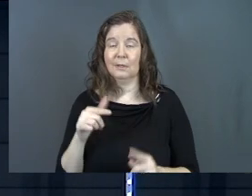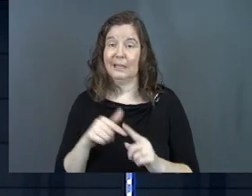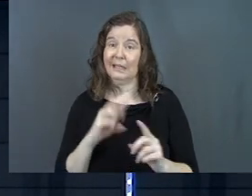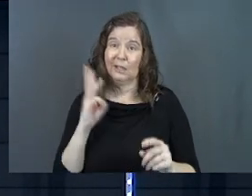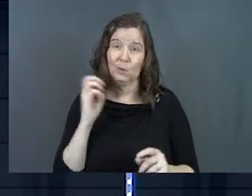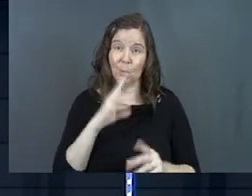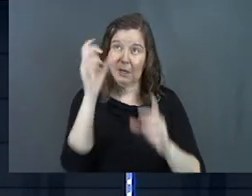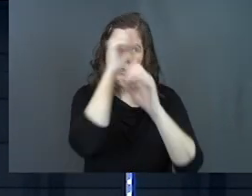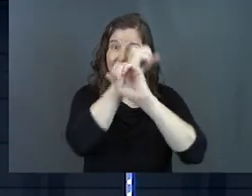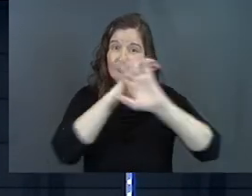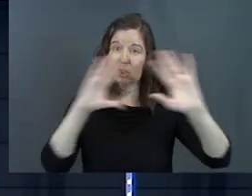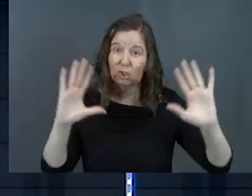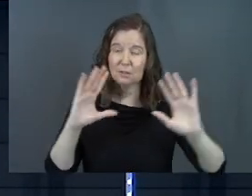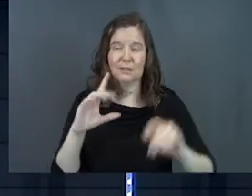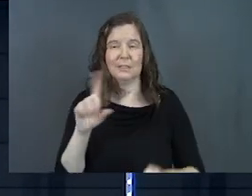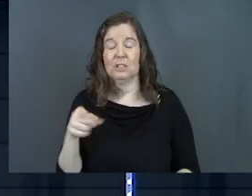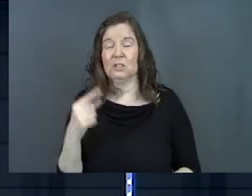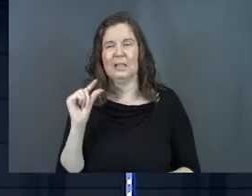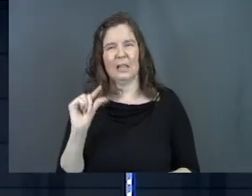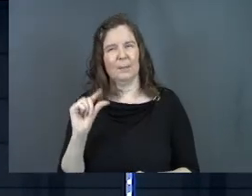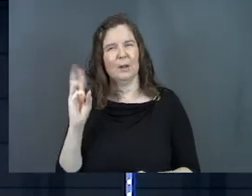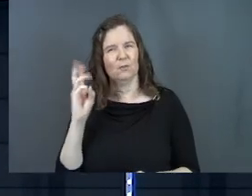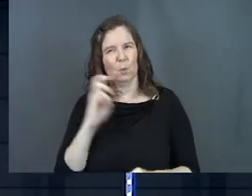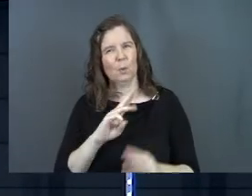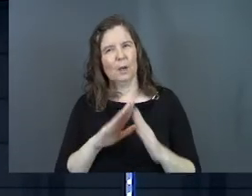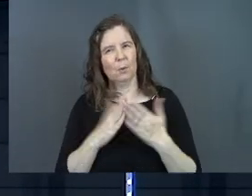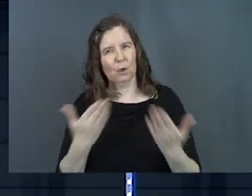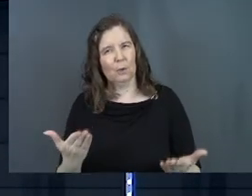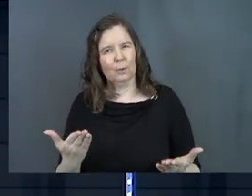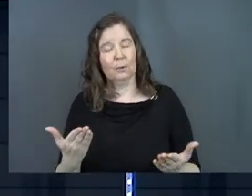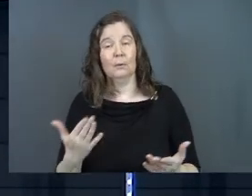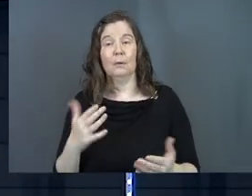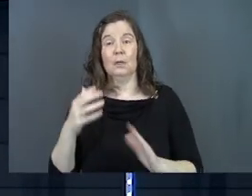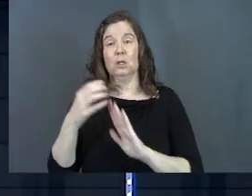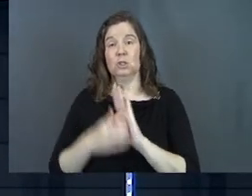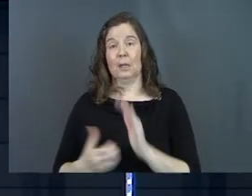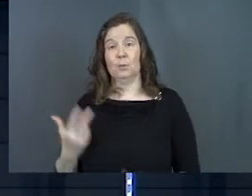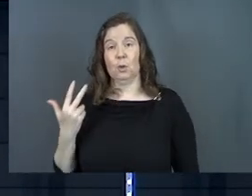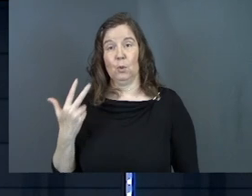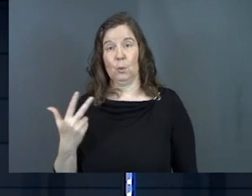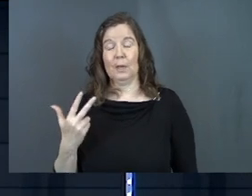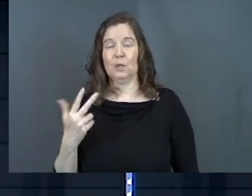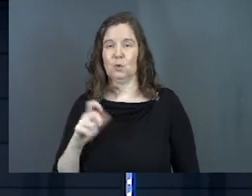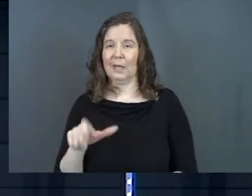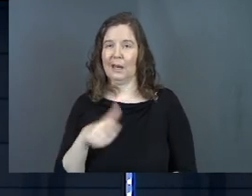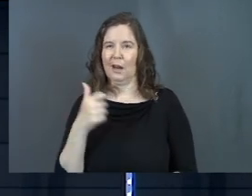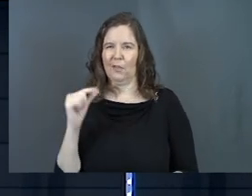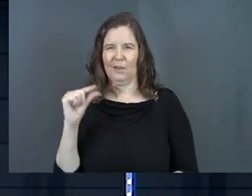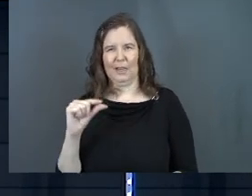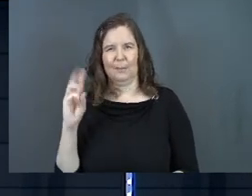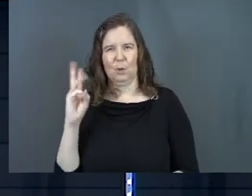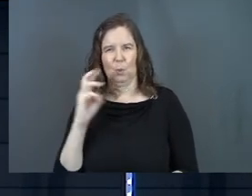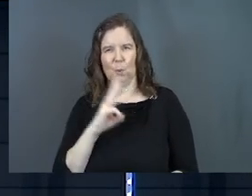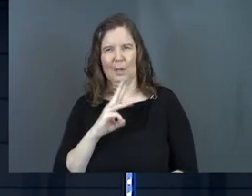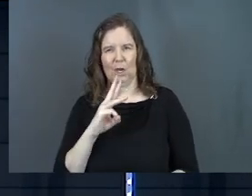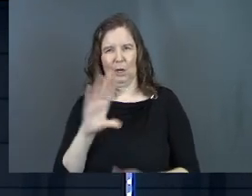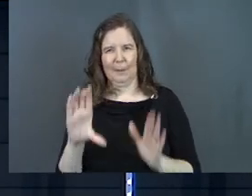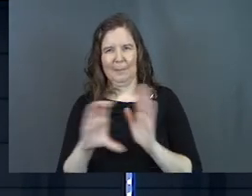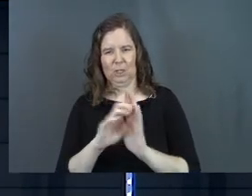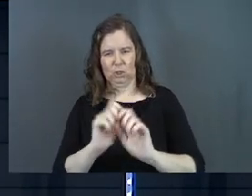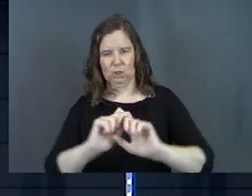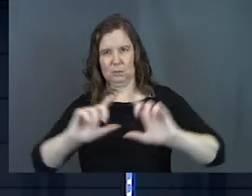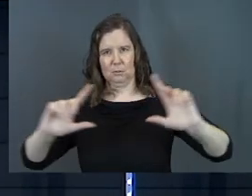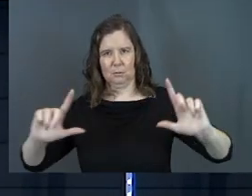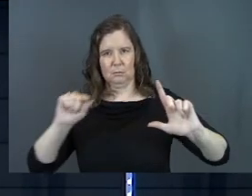gets the weirdest visions. It's just a bit of a weird book. And in chapter 3, you get another little weird scene. So